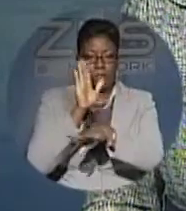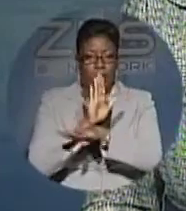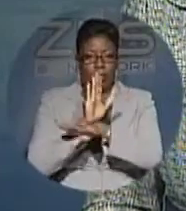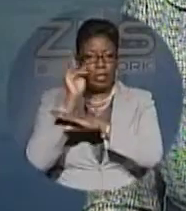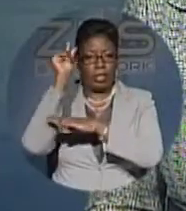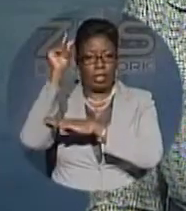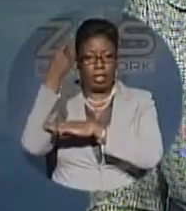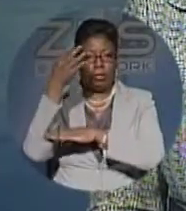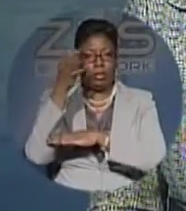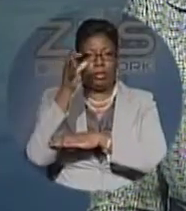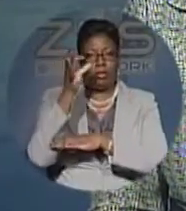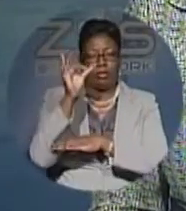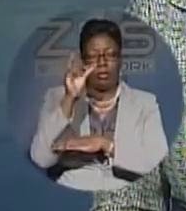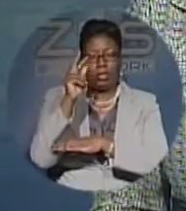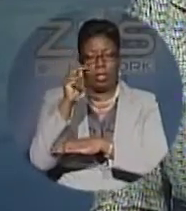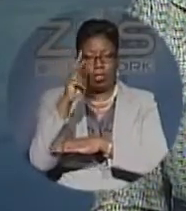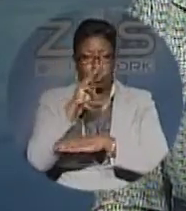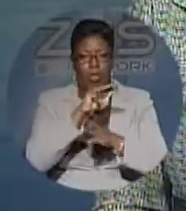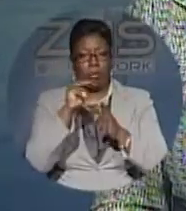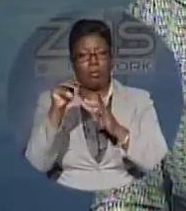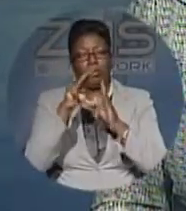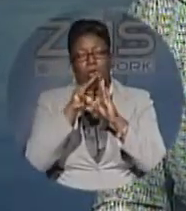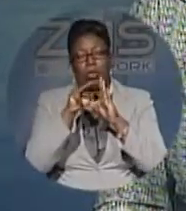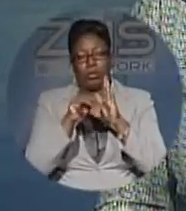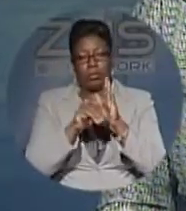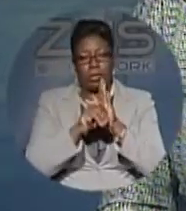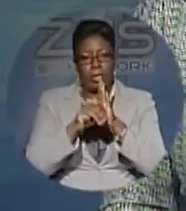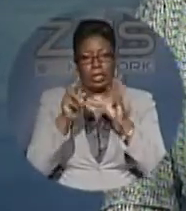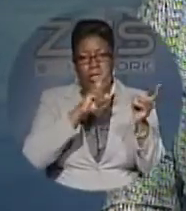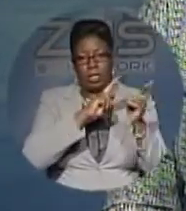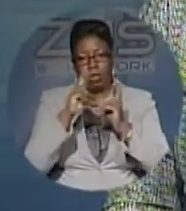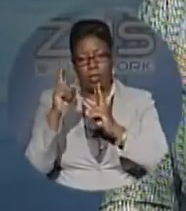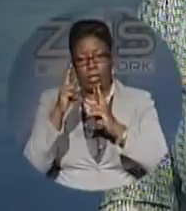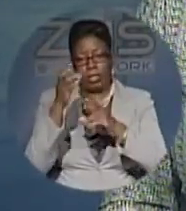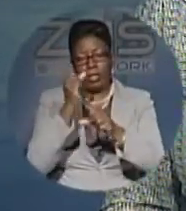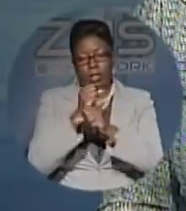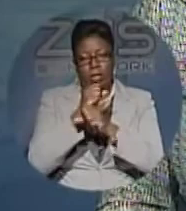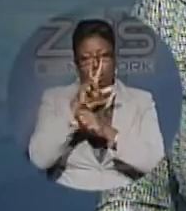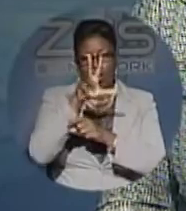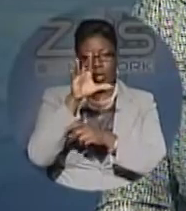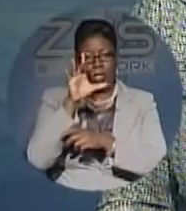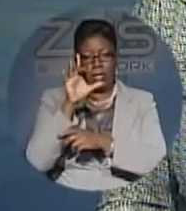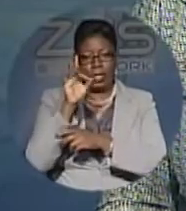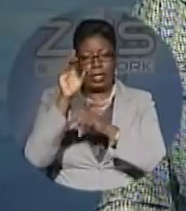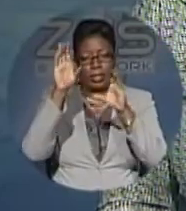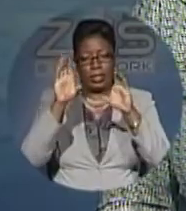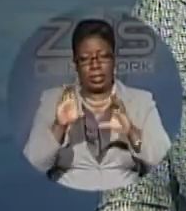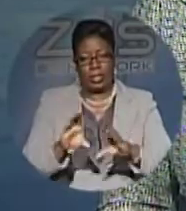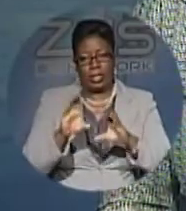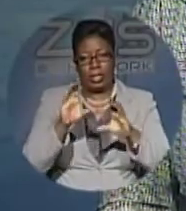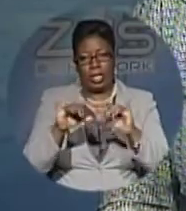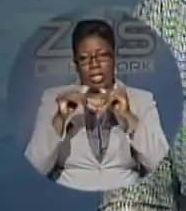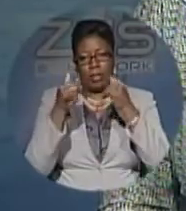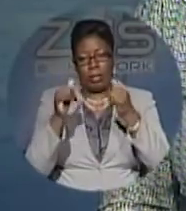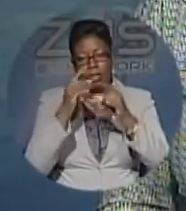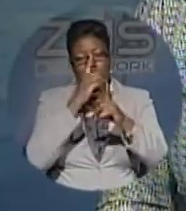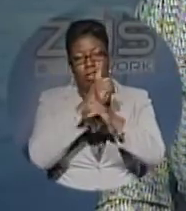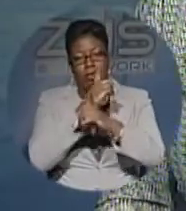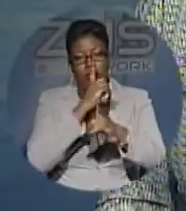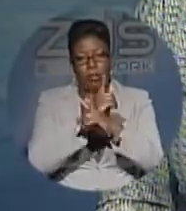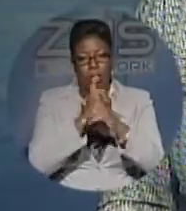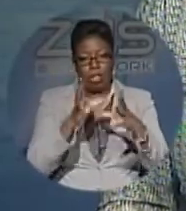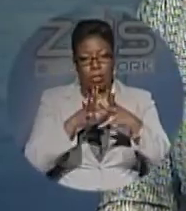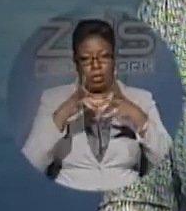The governing free national movement is getting set to ratify its 38 candidates as the party prepares to defend its majority in parliament